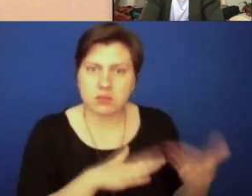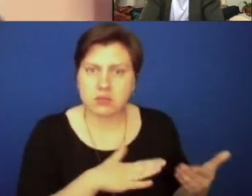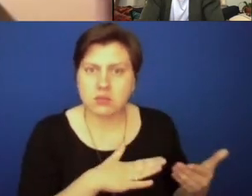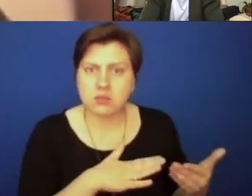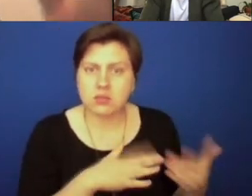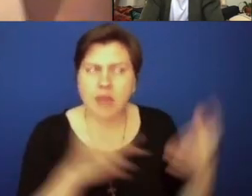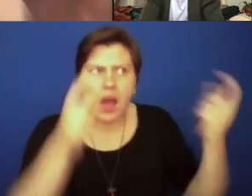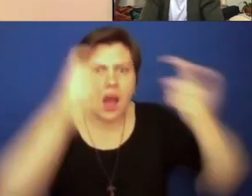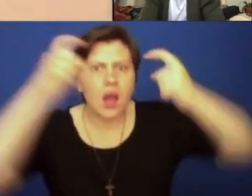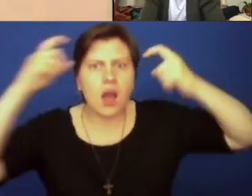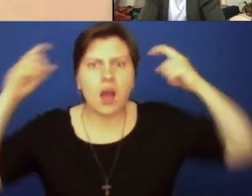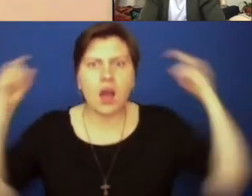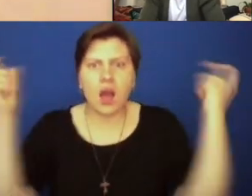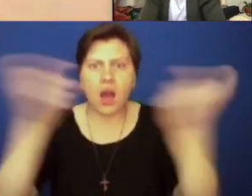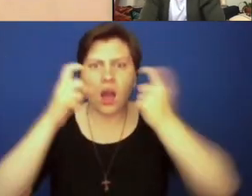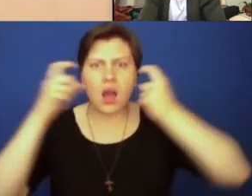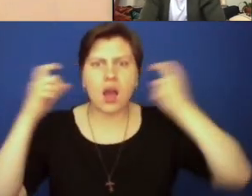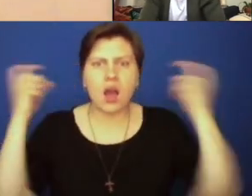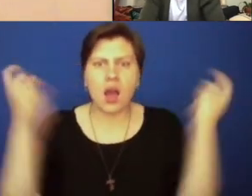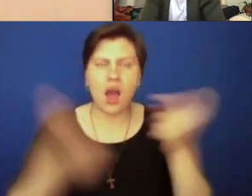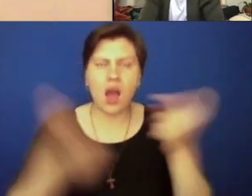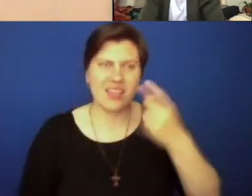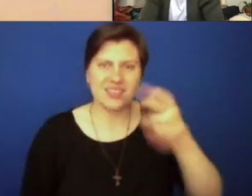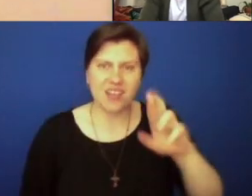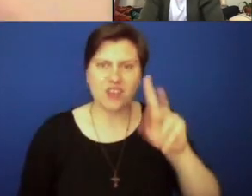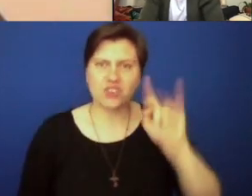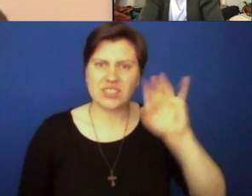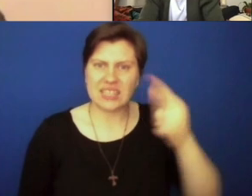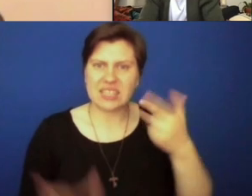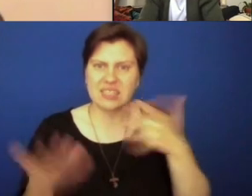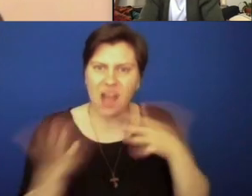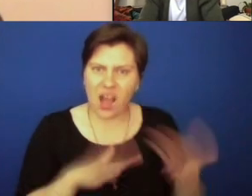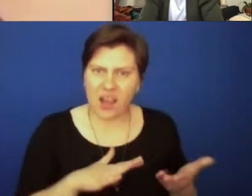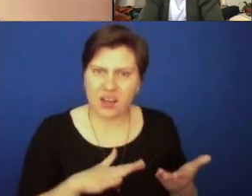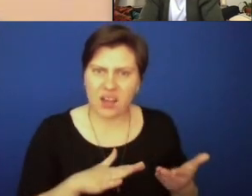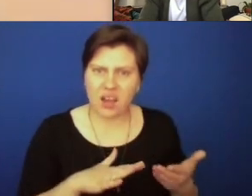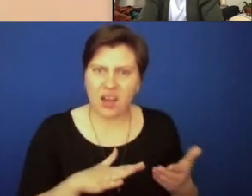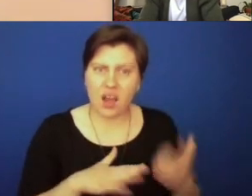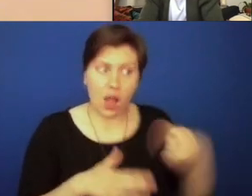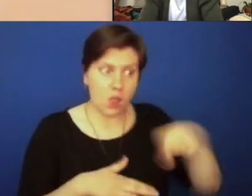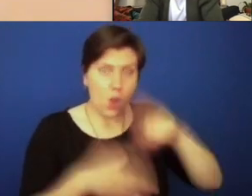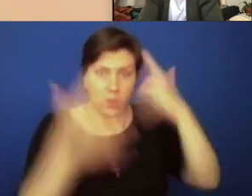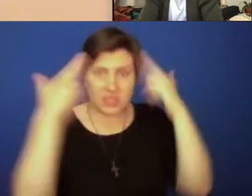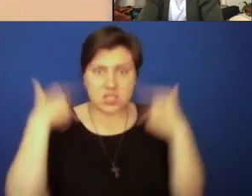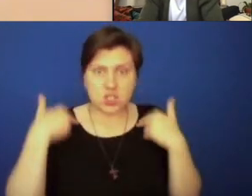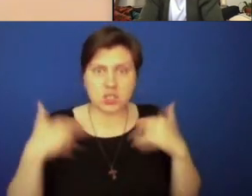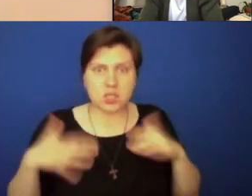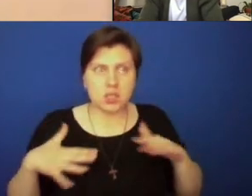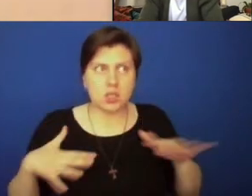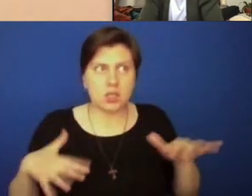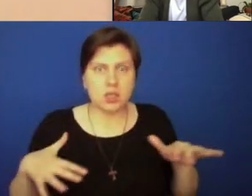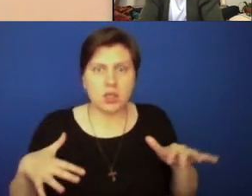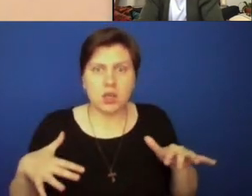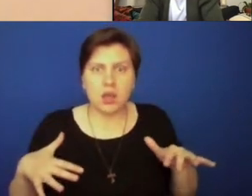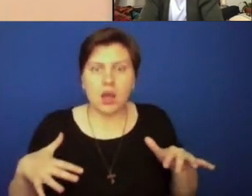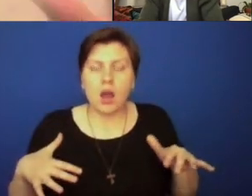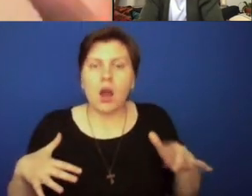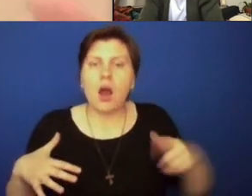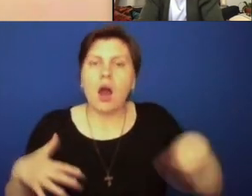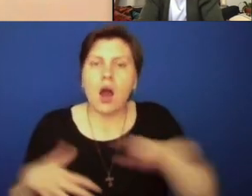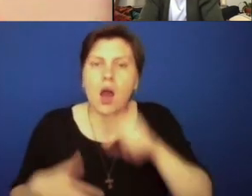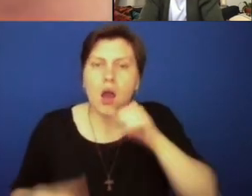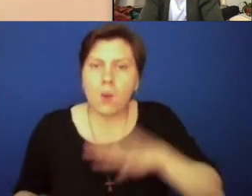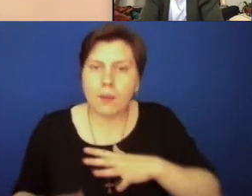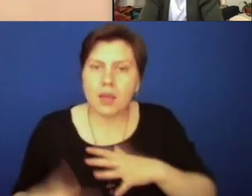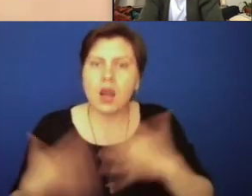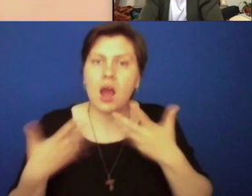communities that are cheering the assassination of King. It is a metanoia for them. And so when we are talking about women, these